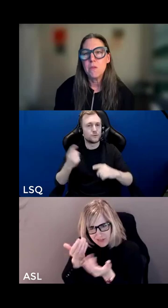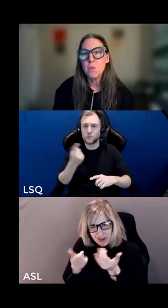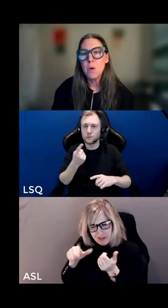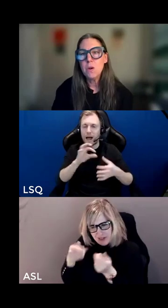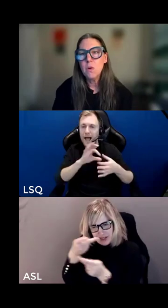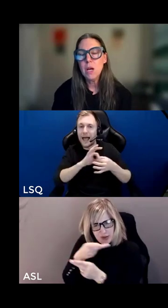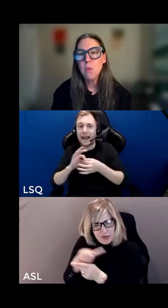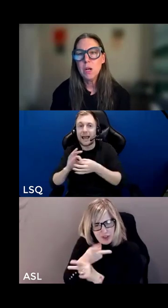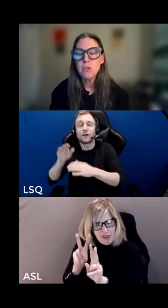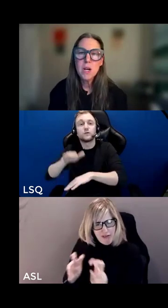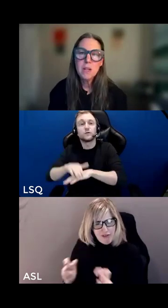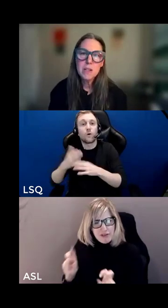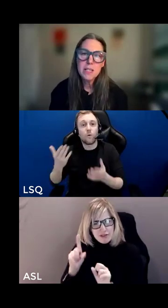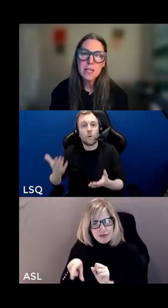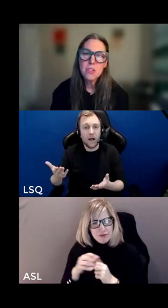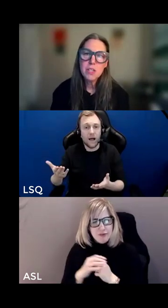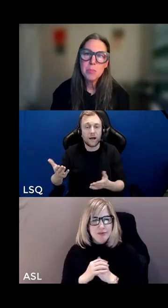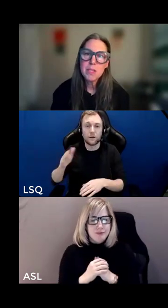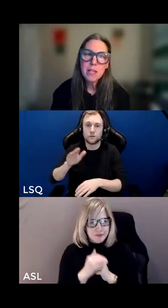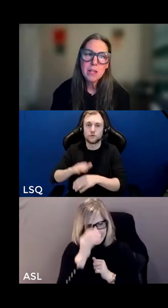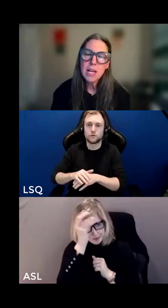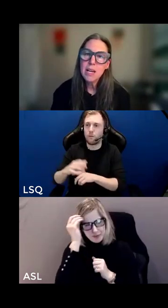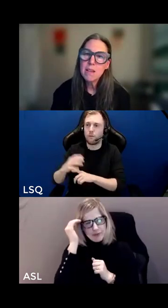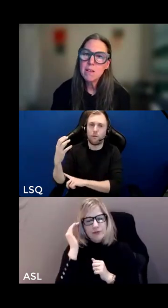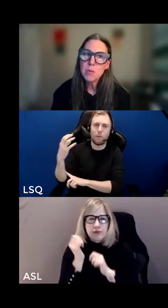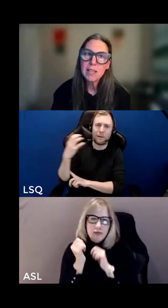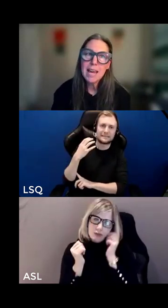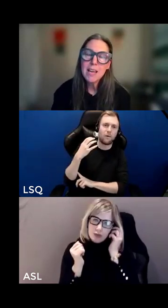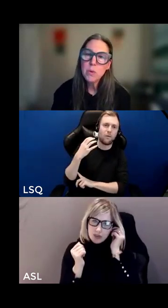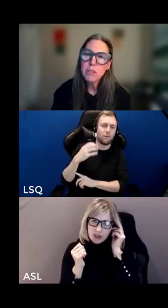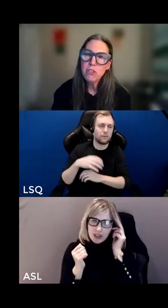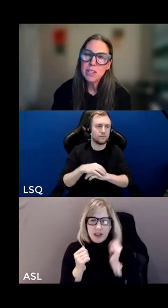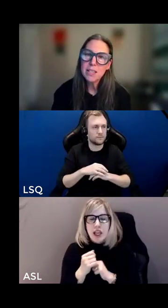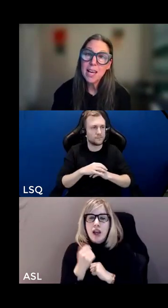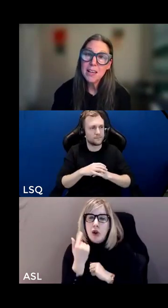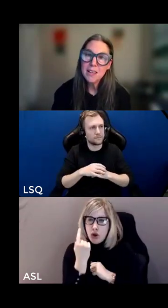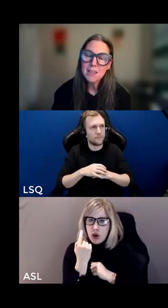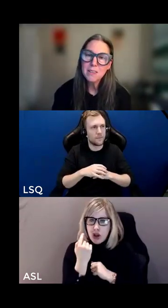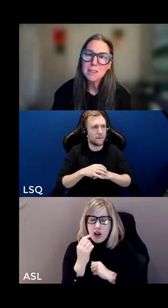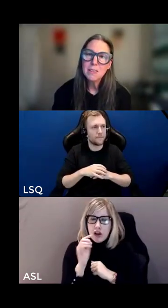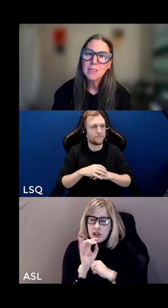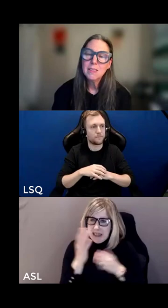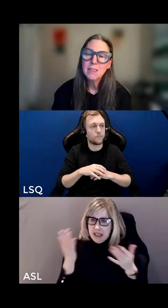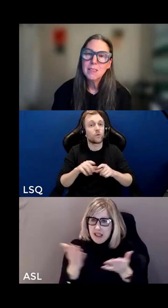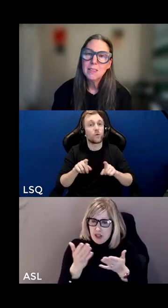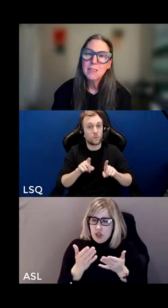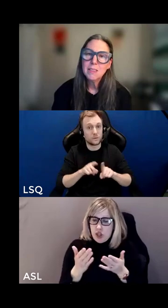and there's one coin i want to draw to your attention in particular it has to do with language in canada